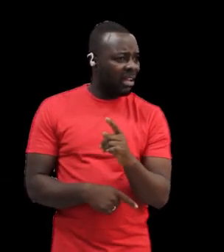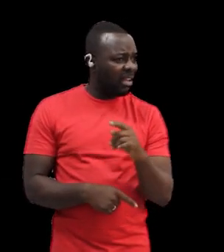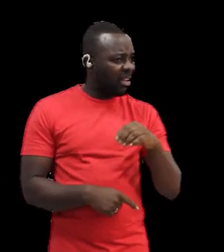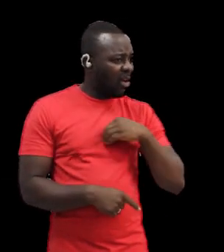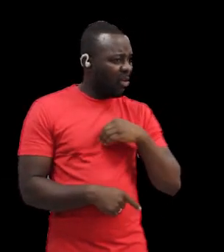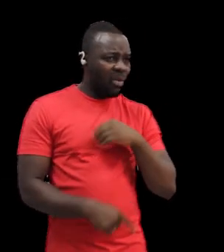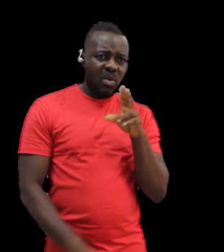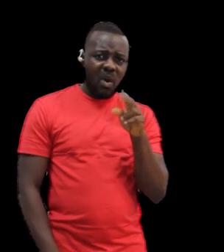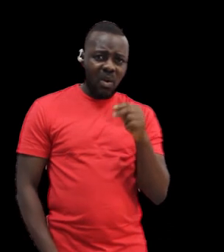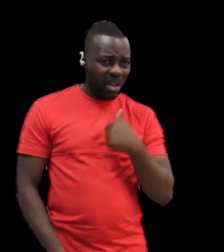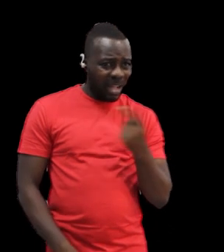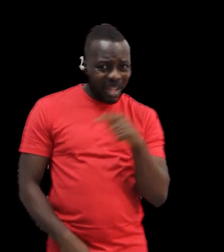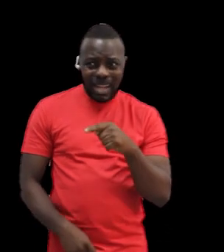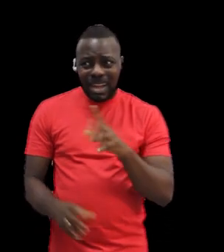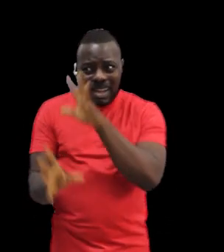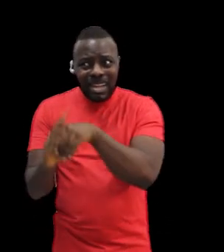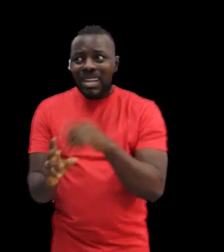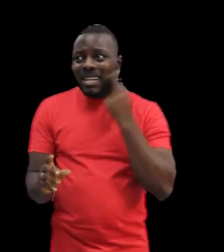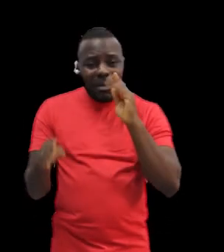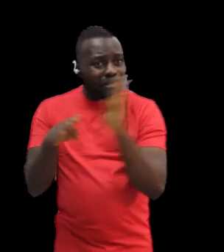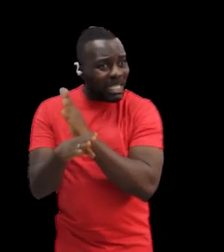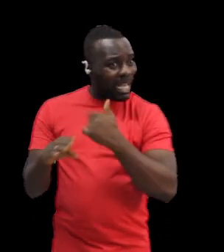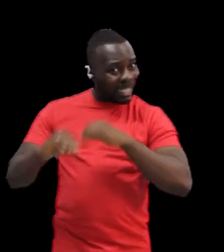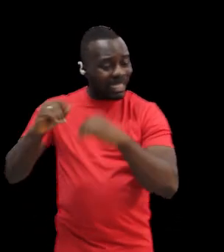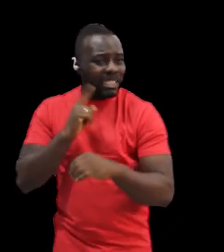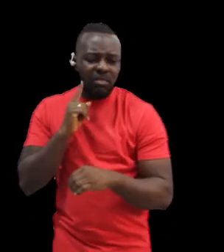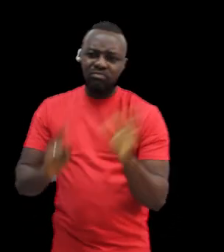I didn't want to become hooked with this Deaf and Dump business.